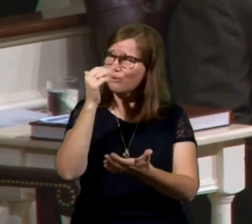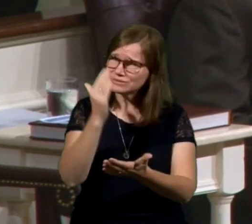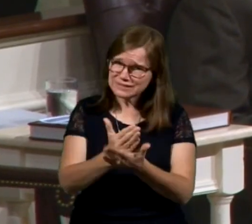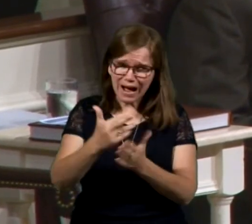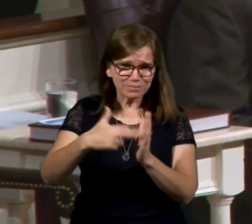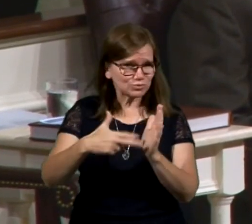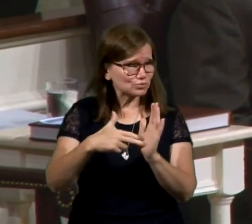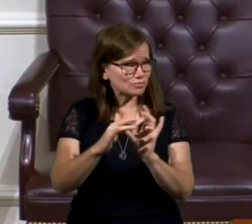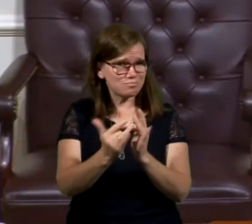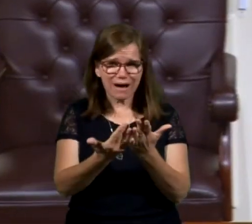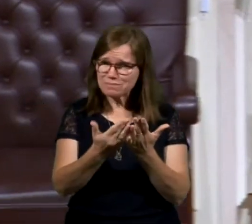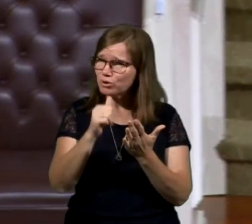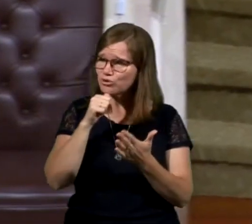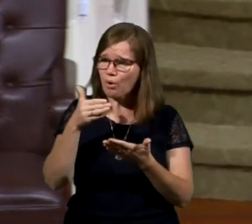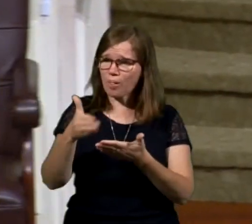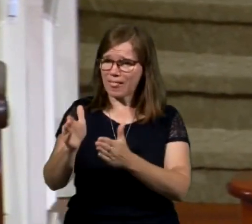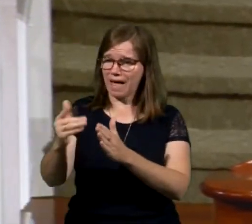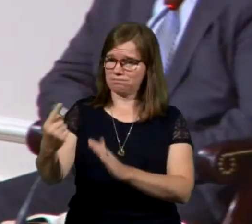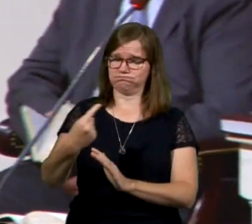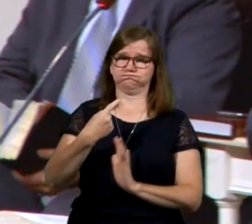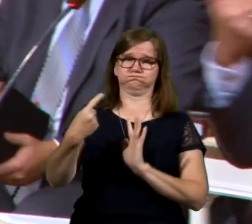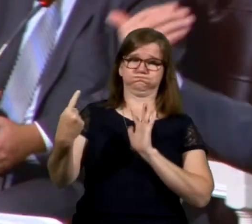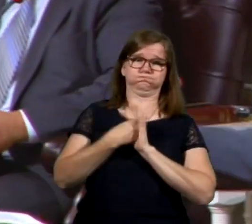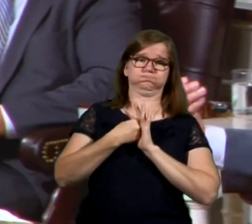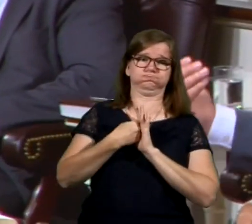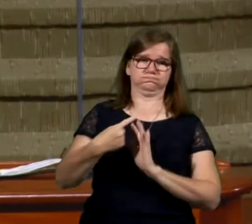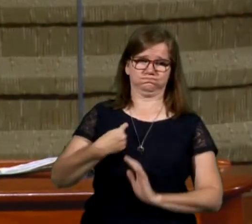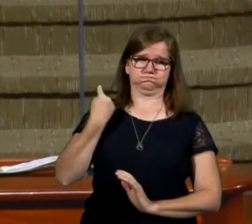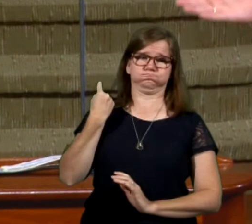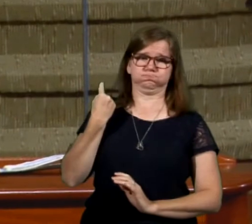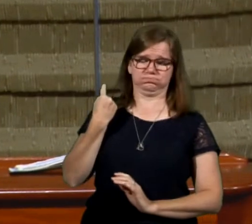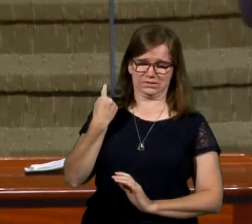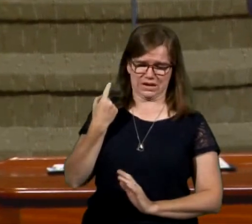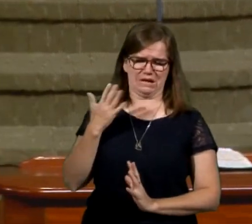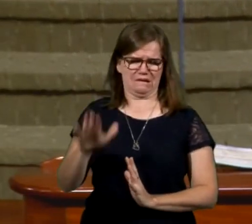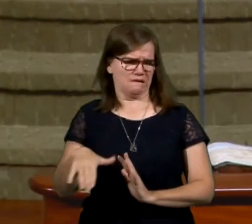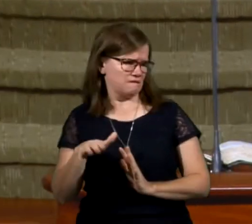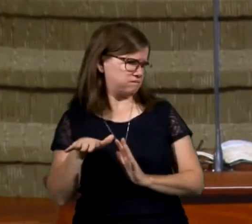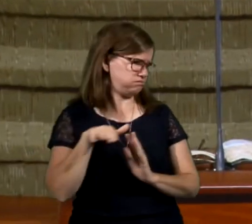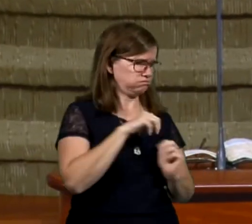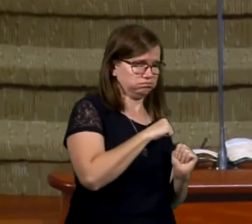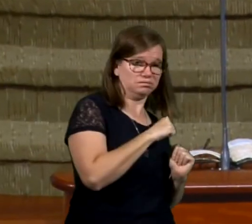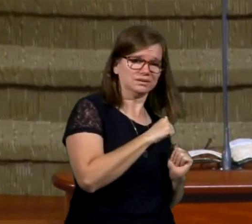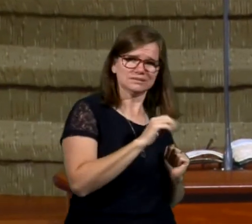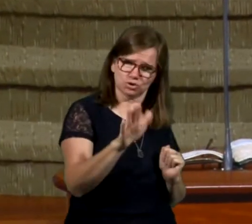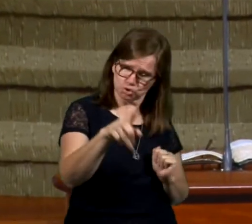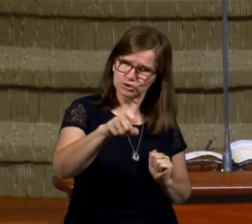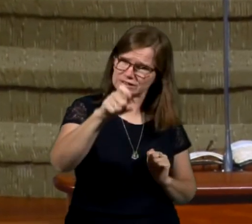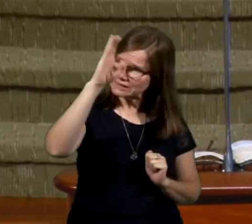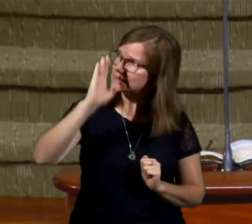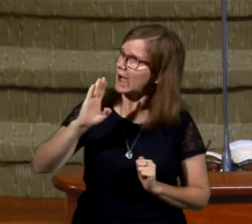reading your Bible. Don't let an offense cause you to get away. You need God to meet with you.